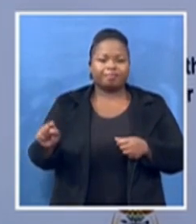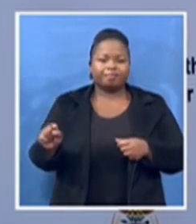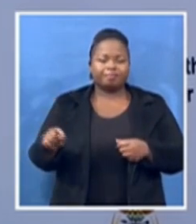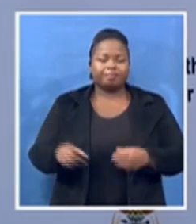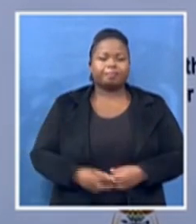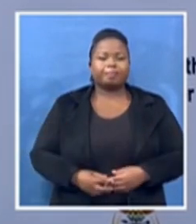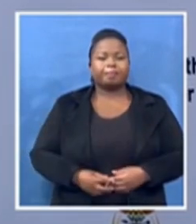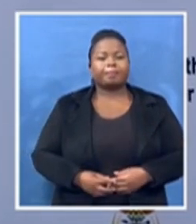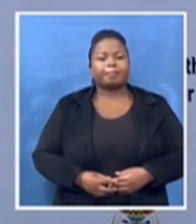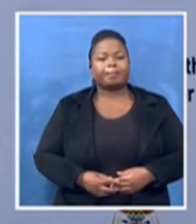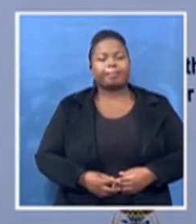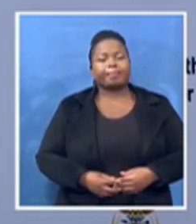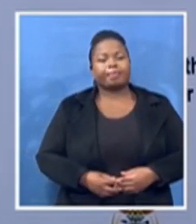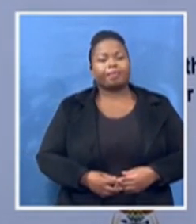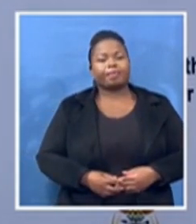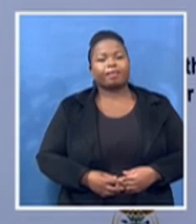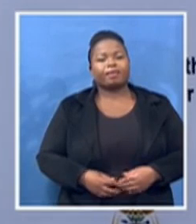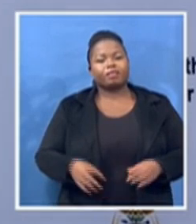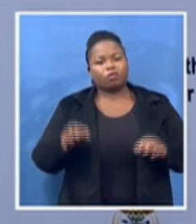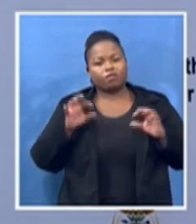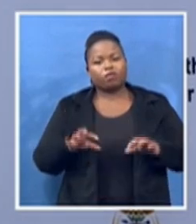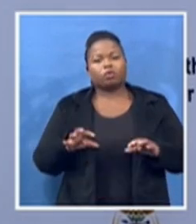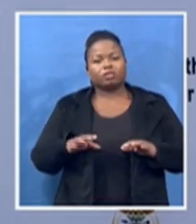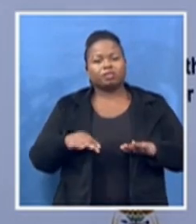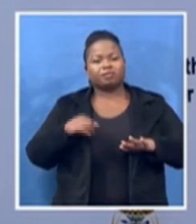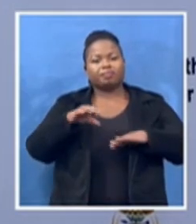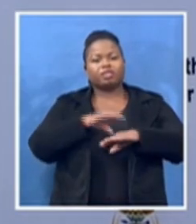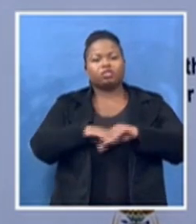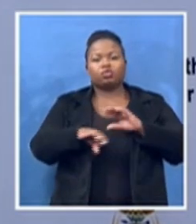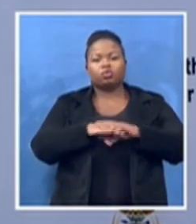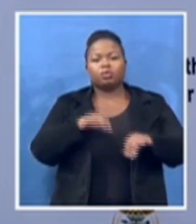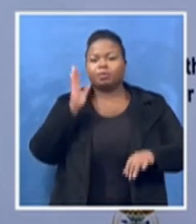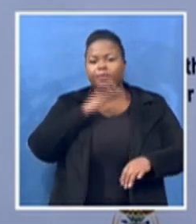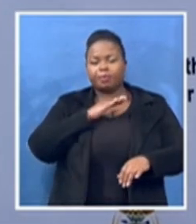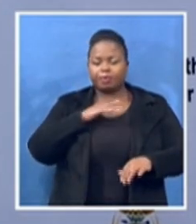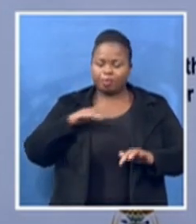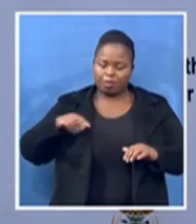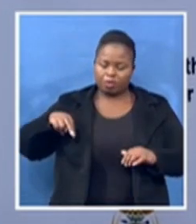feet in prison in Bloemfontein